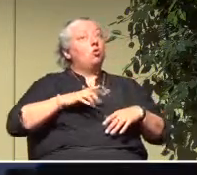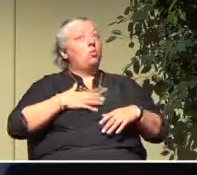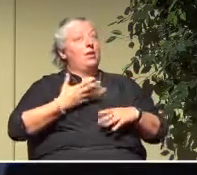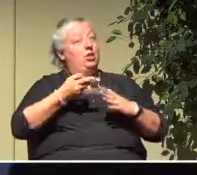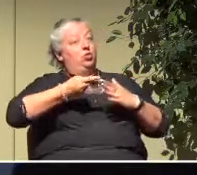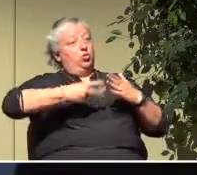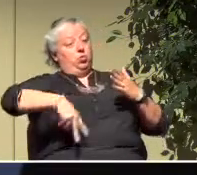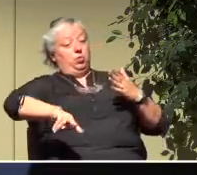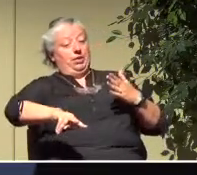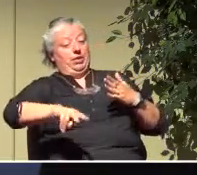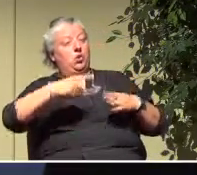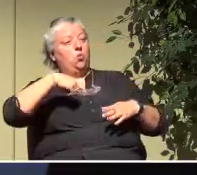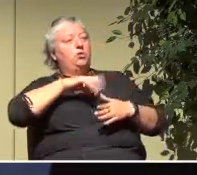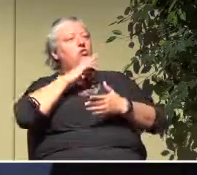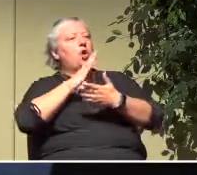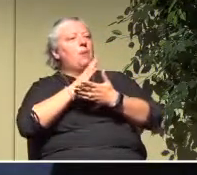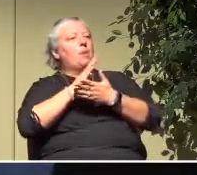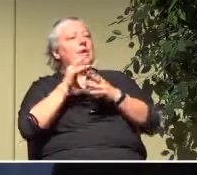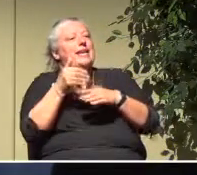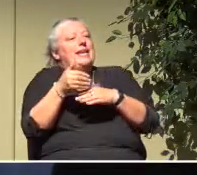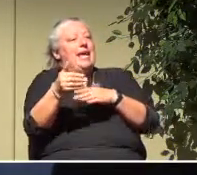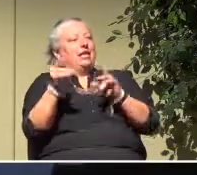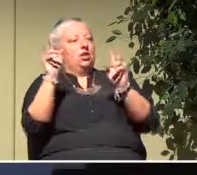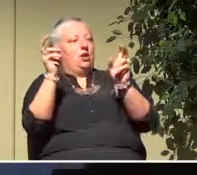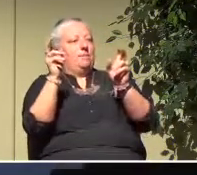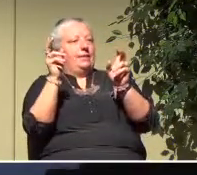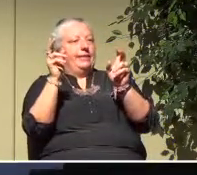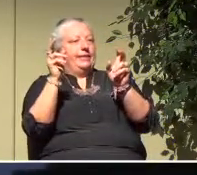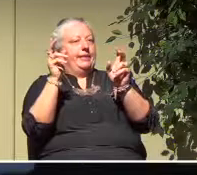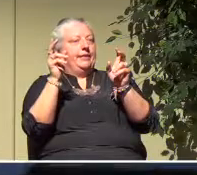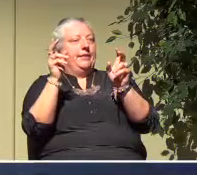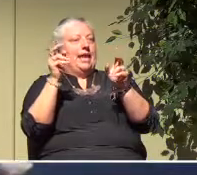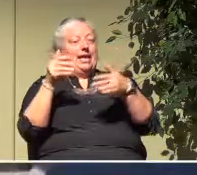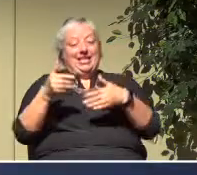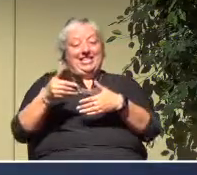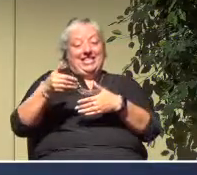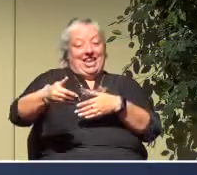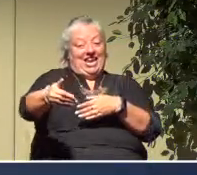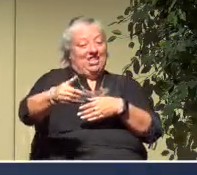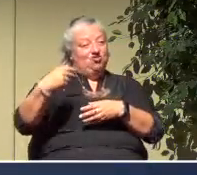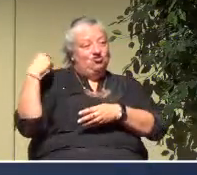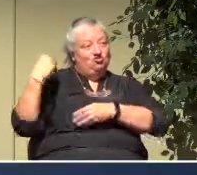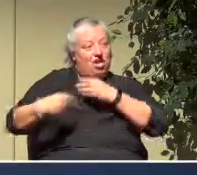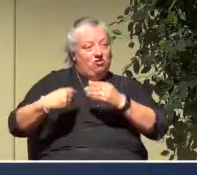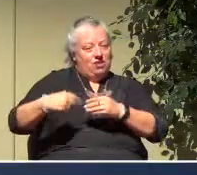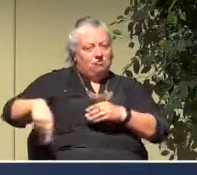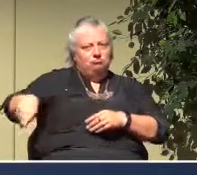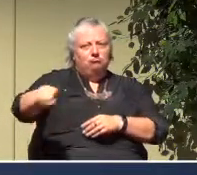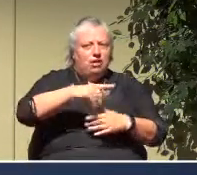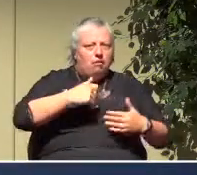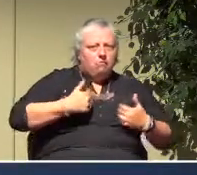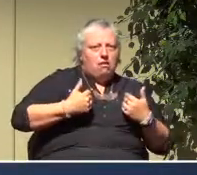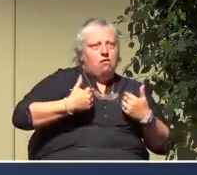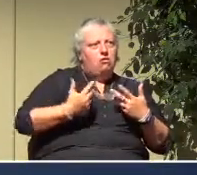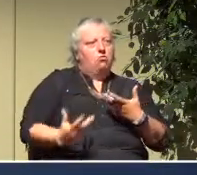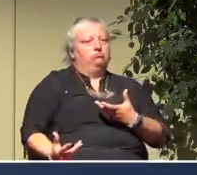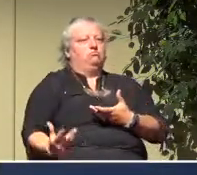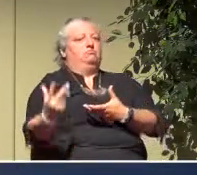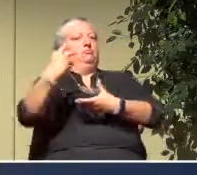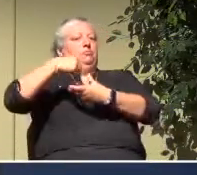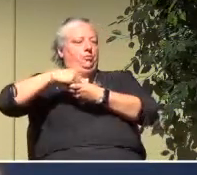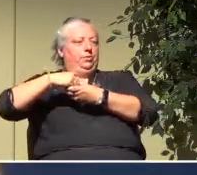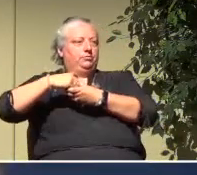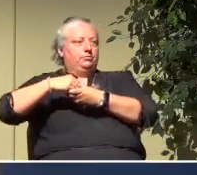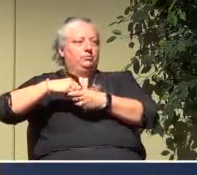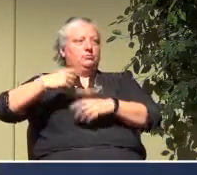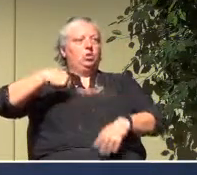we're going to be talking about the next thing in there, which is about engaging future generations. It's about being multi-generational.